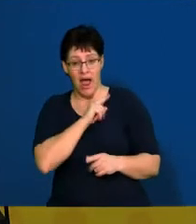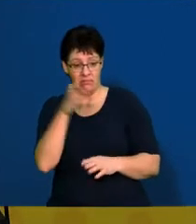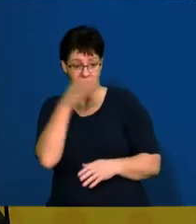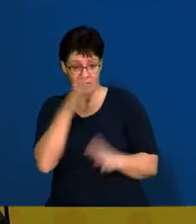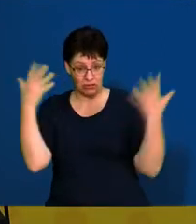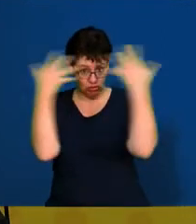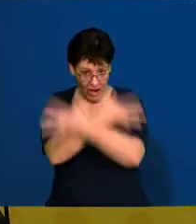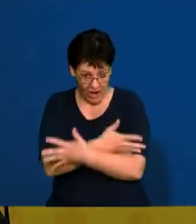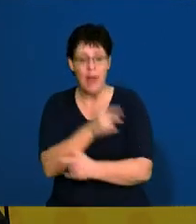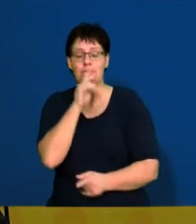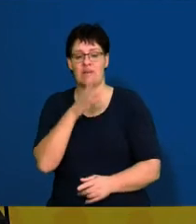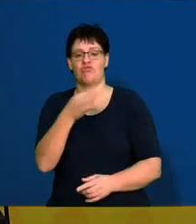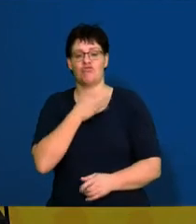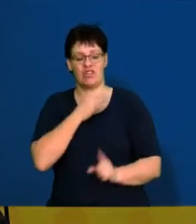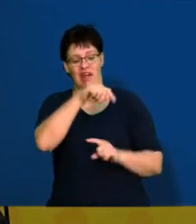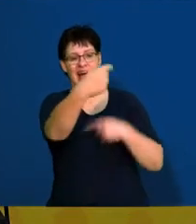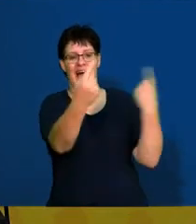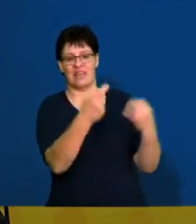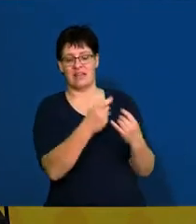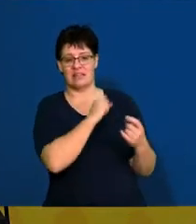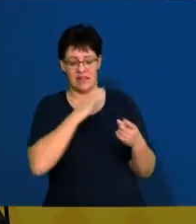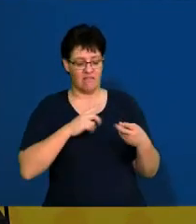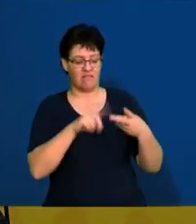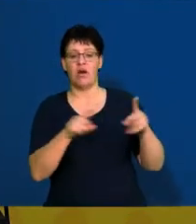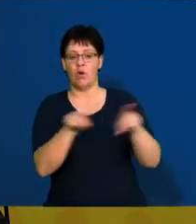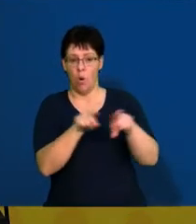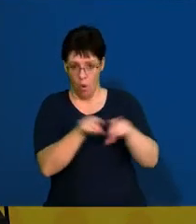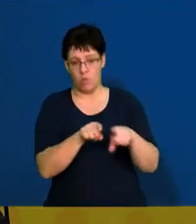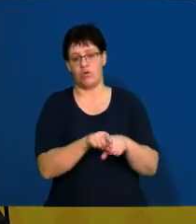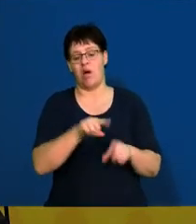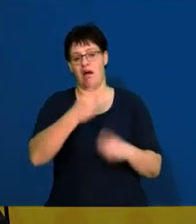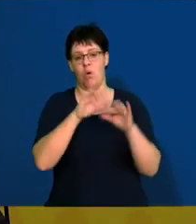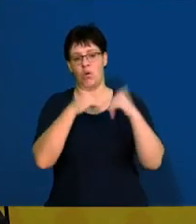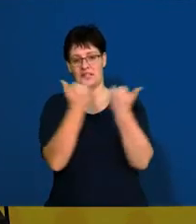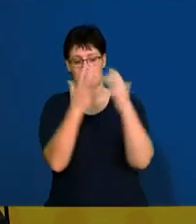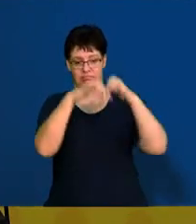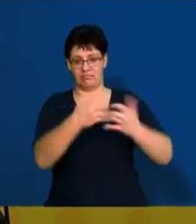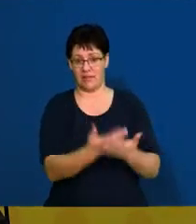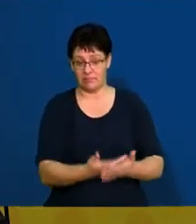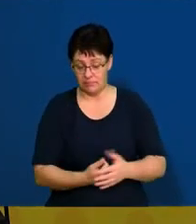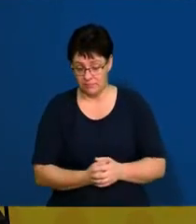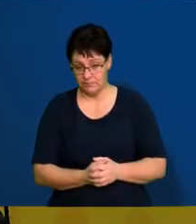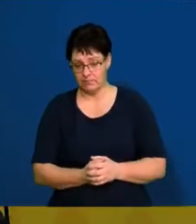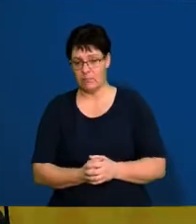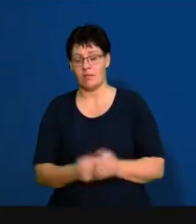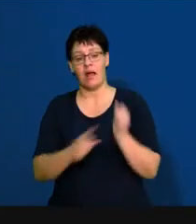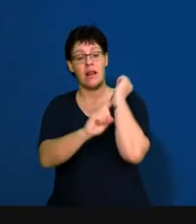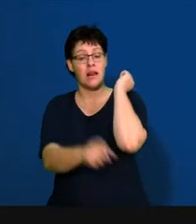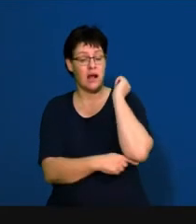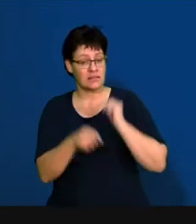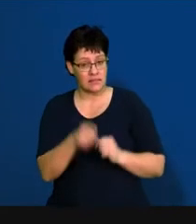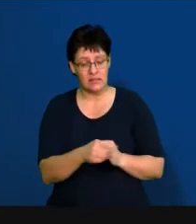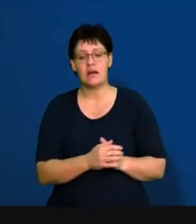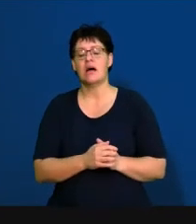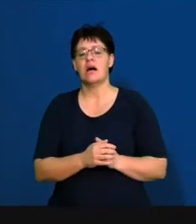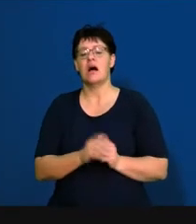Because if you are, you can then become a risk to the organization and to your fellow employees. All right, and then the last